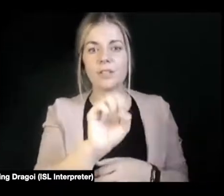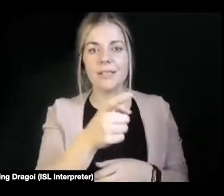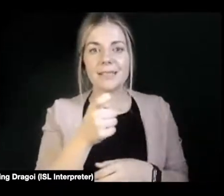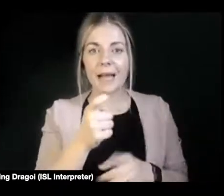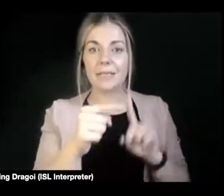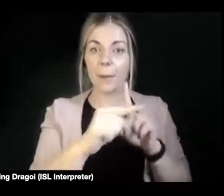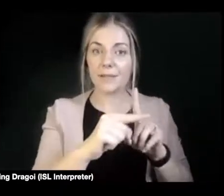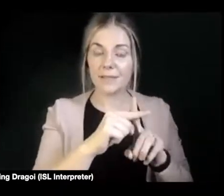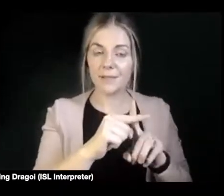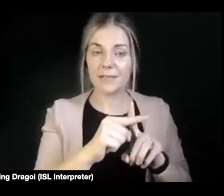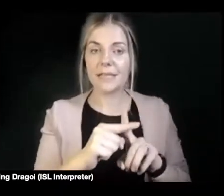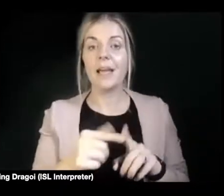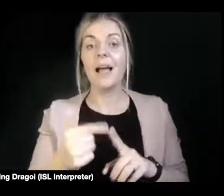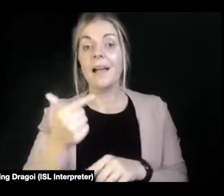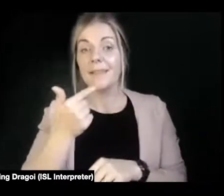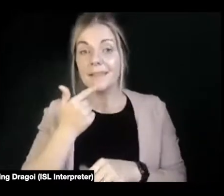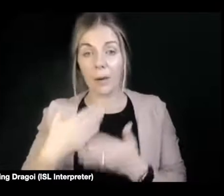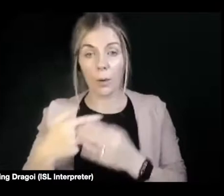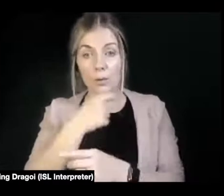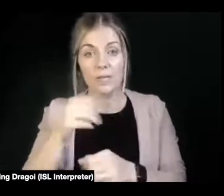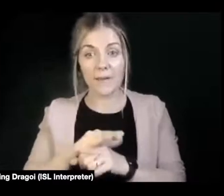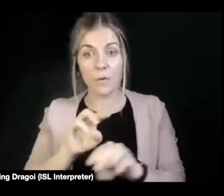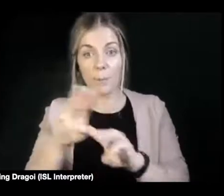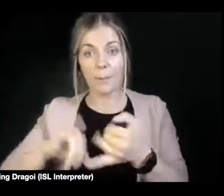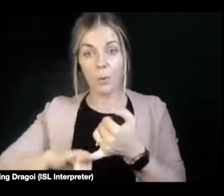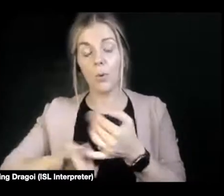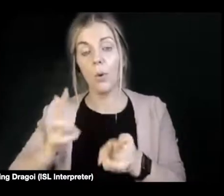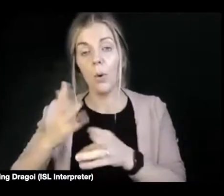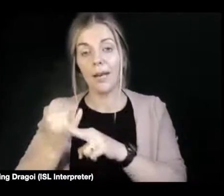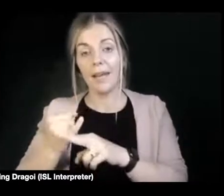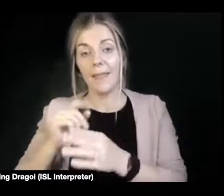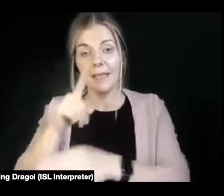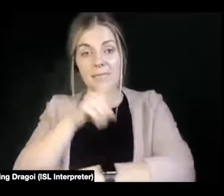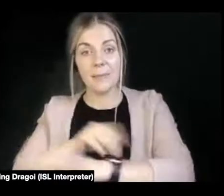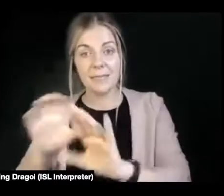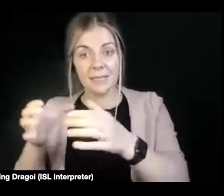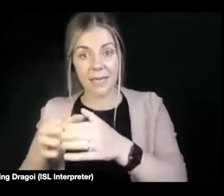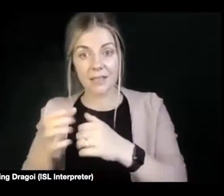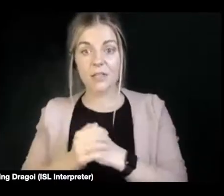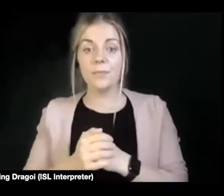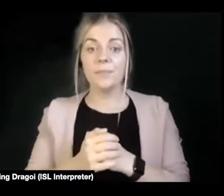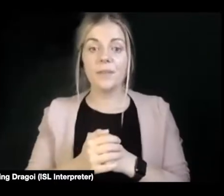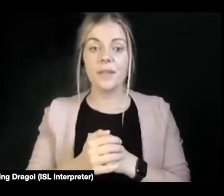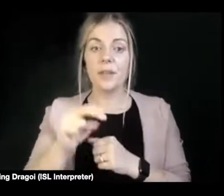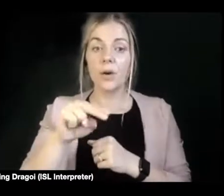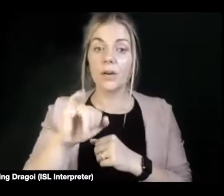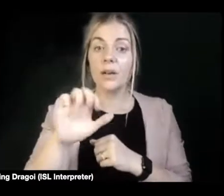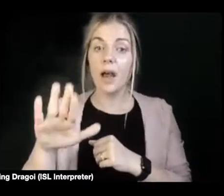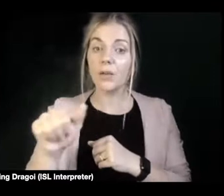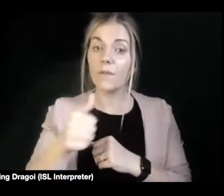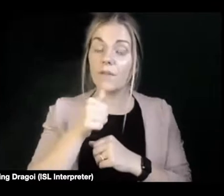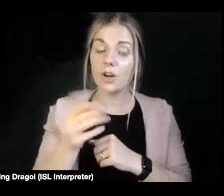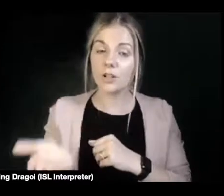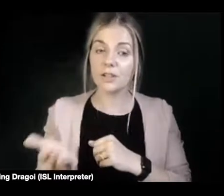working in the disability sector, what would be your message to them? Can you go for it? What would be